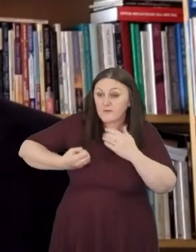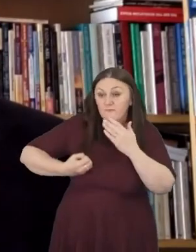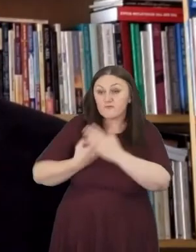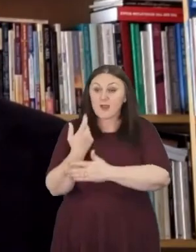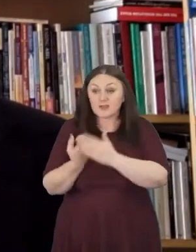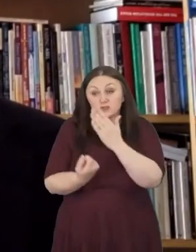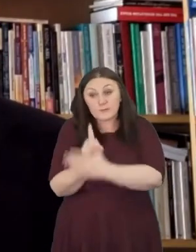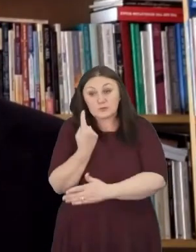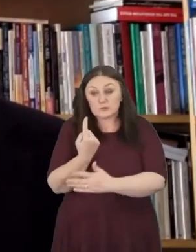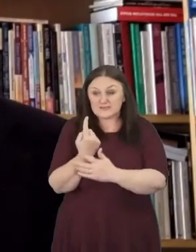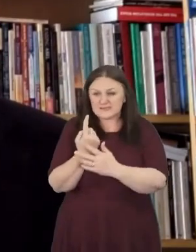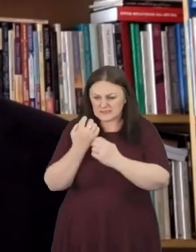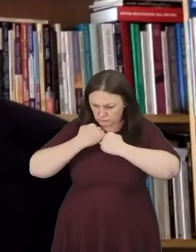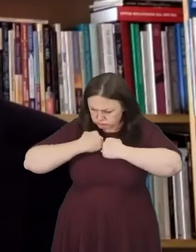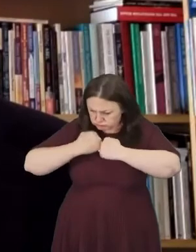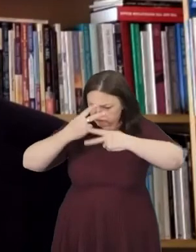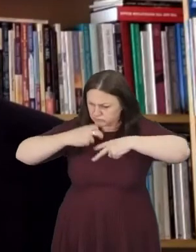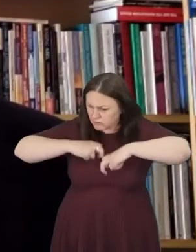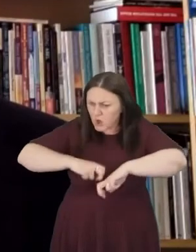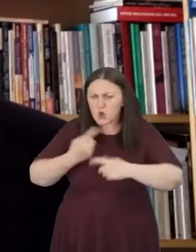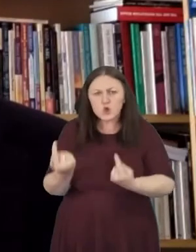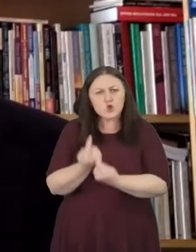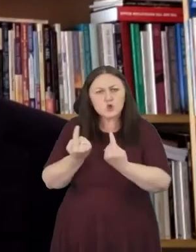and what we do.